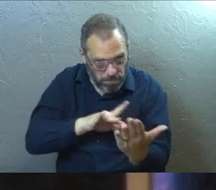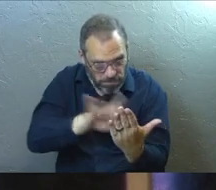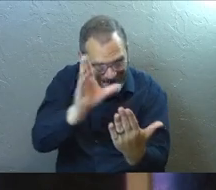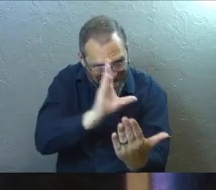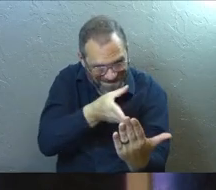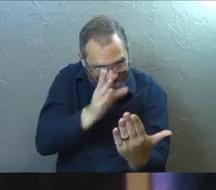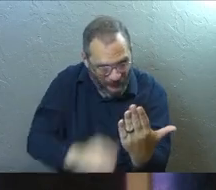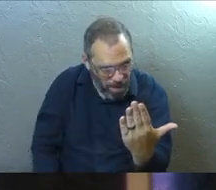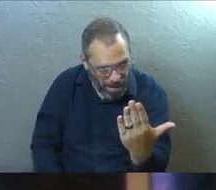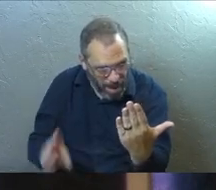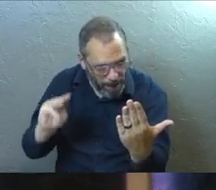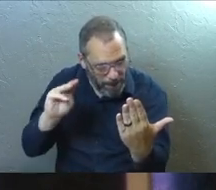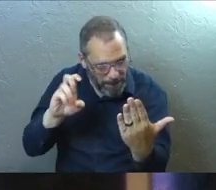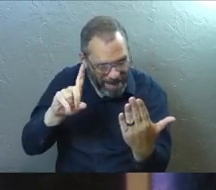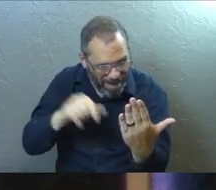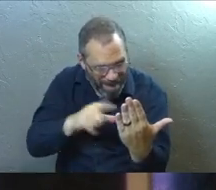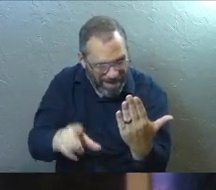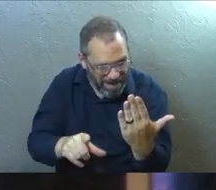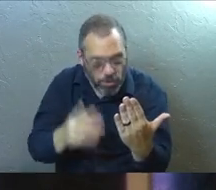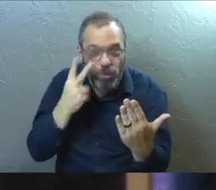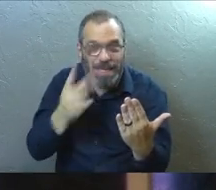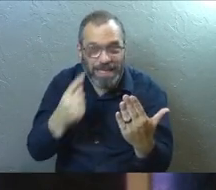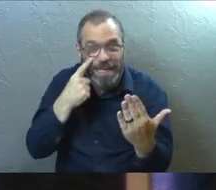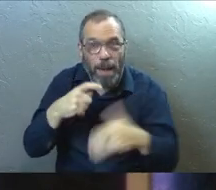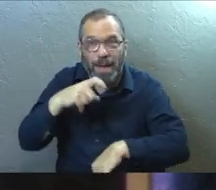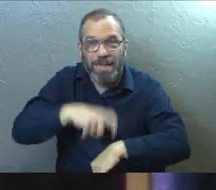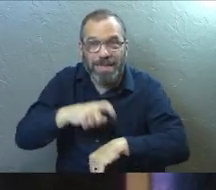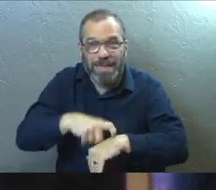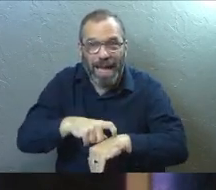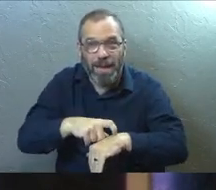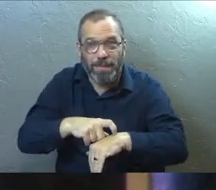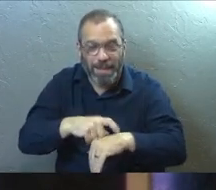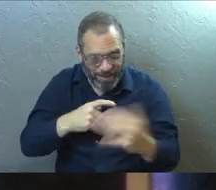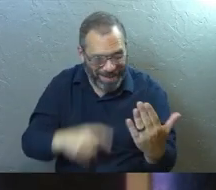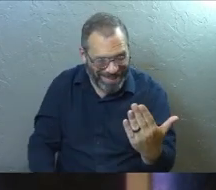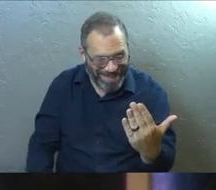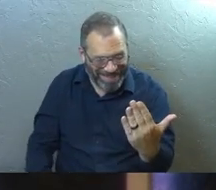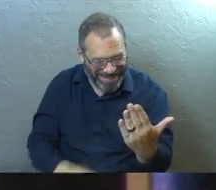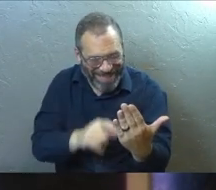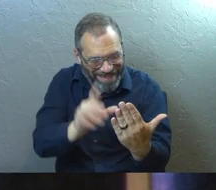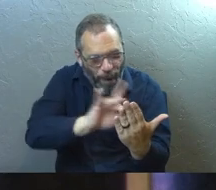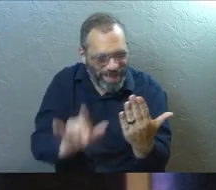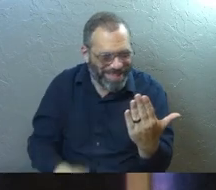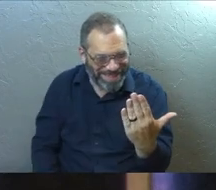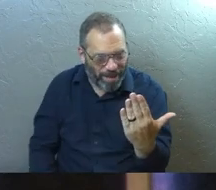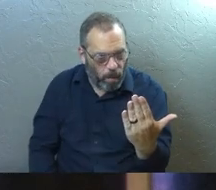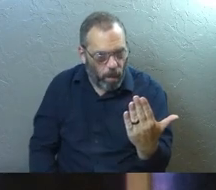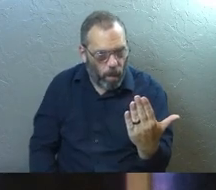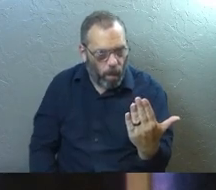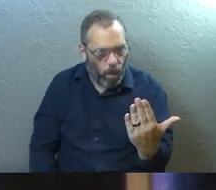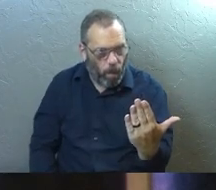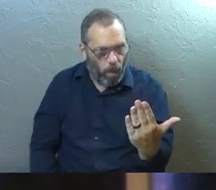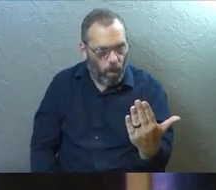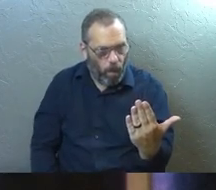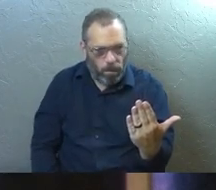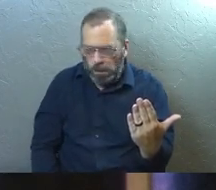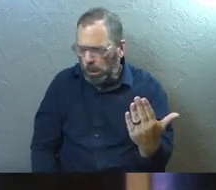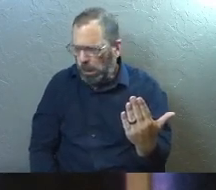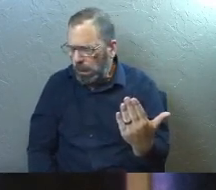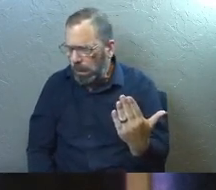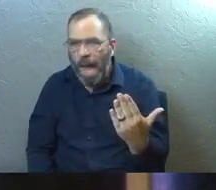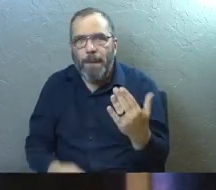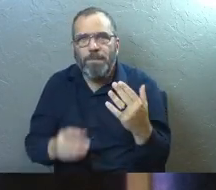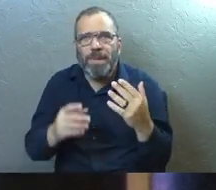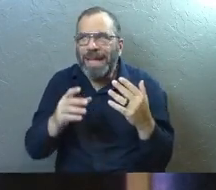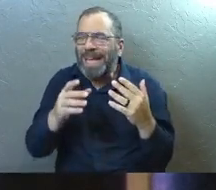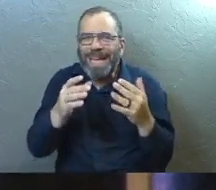giving yourself to media, you can look at the number if you can face it. But there's this simple math